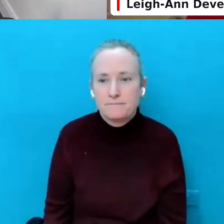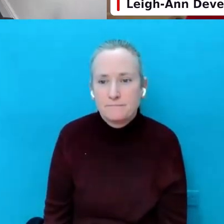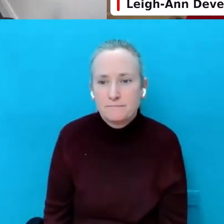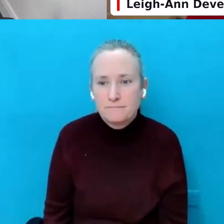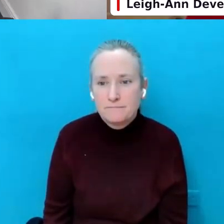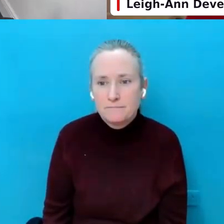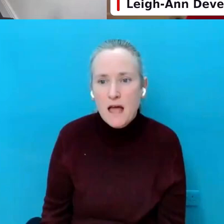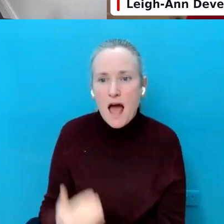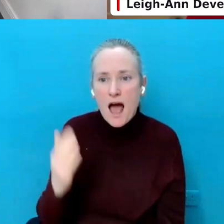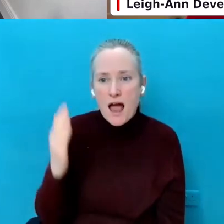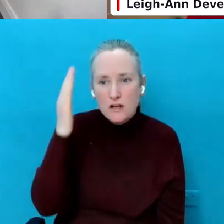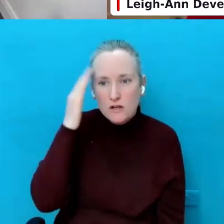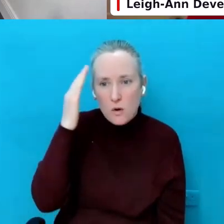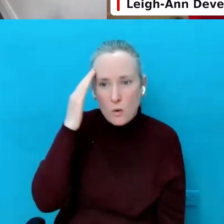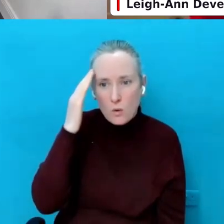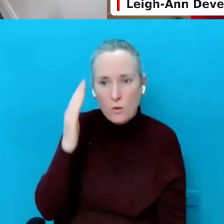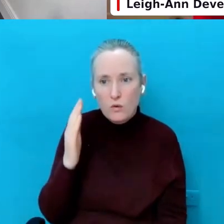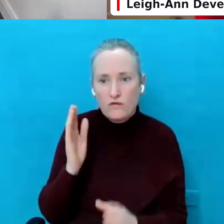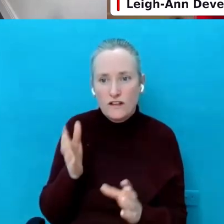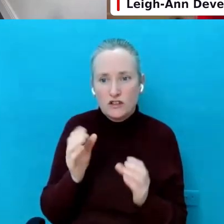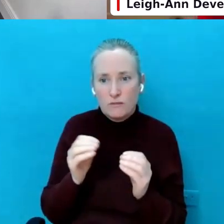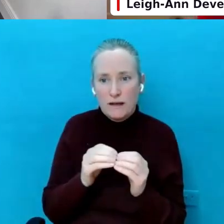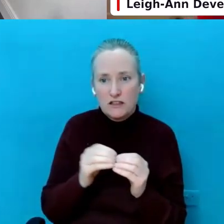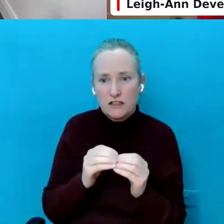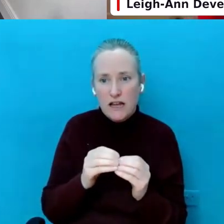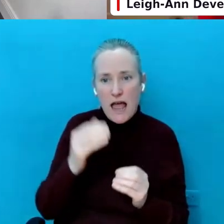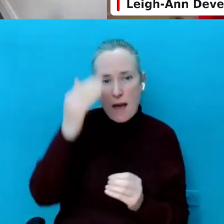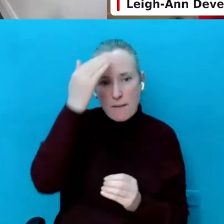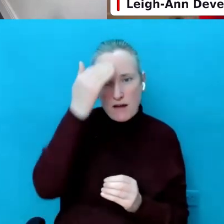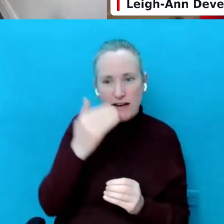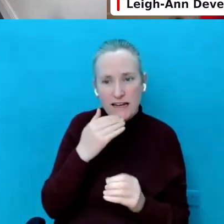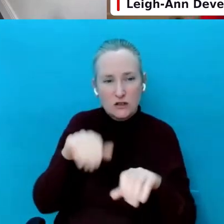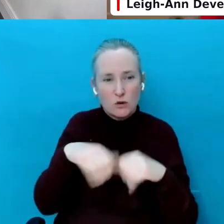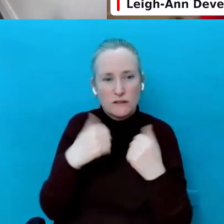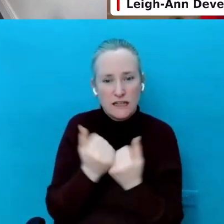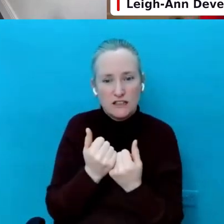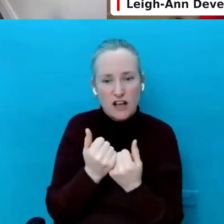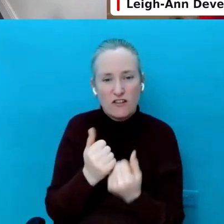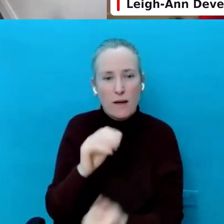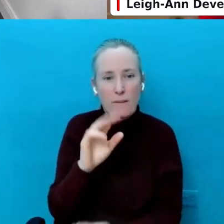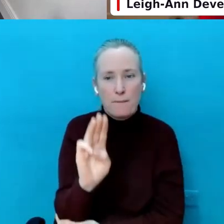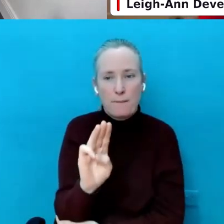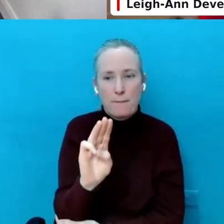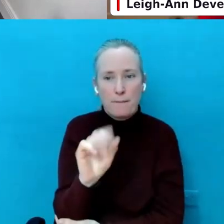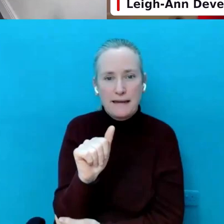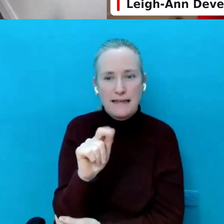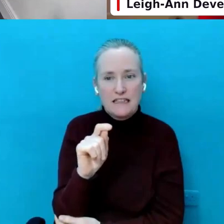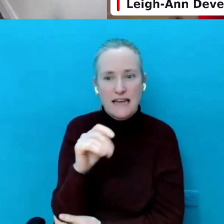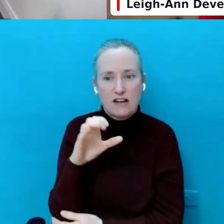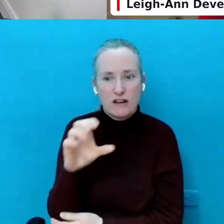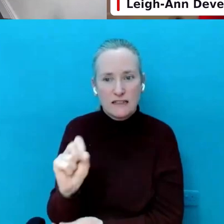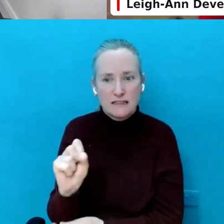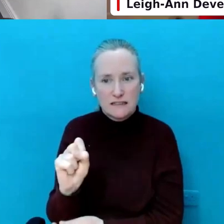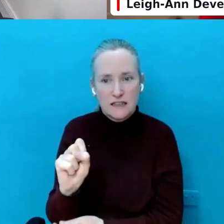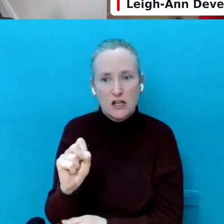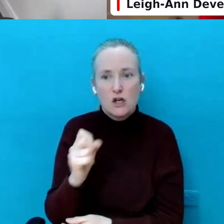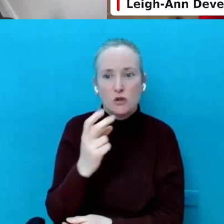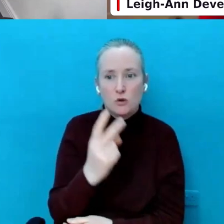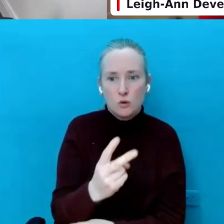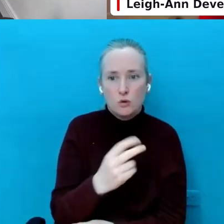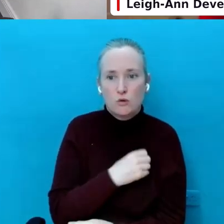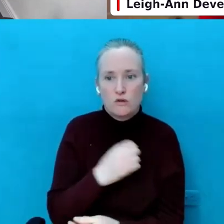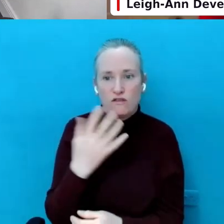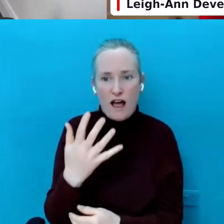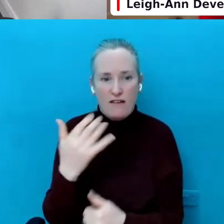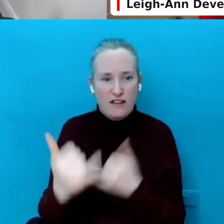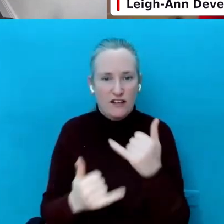I know I mentioned the American Association of Pediatrics. And, you know, two to five years of age, no more